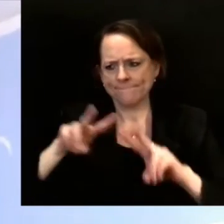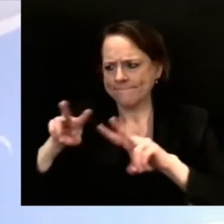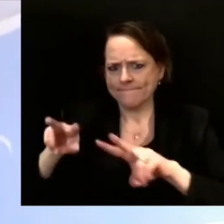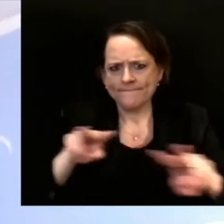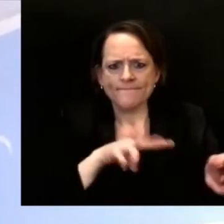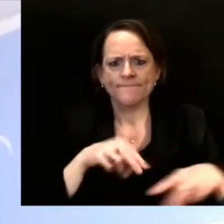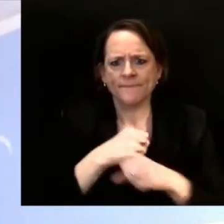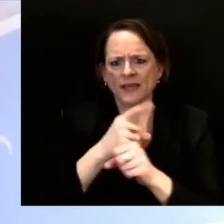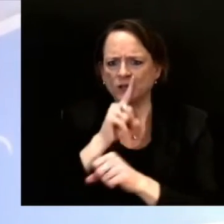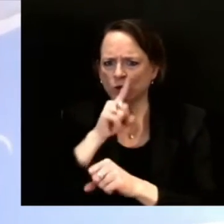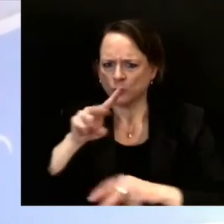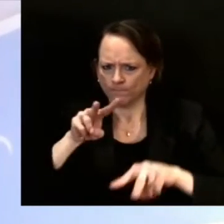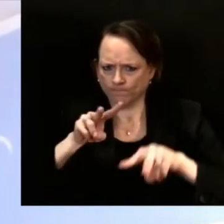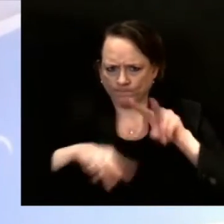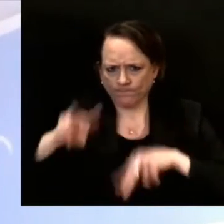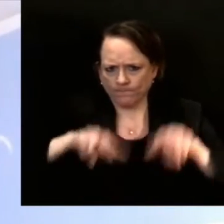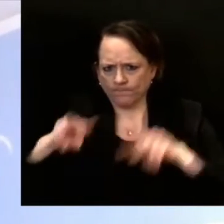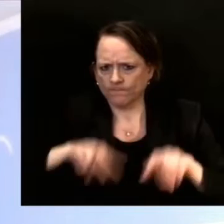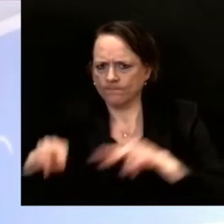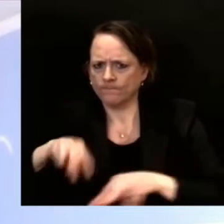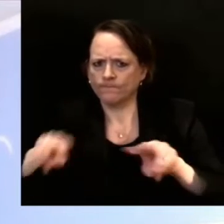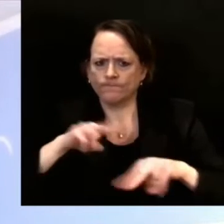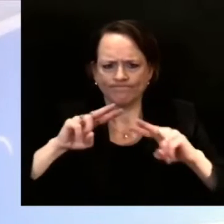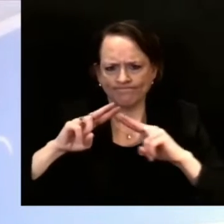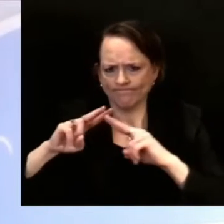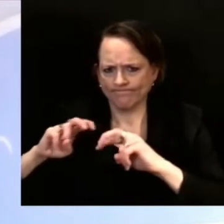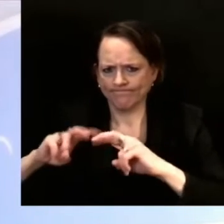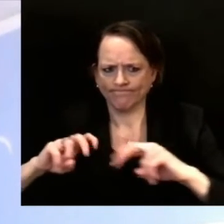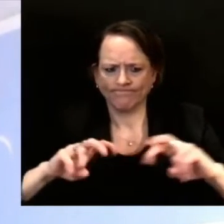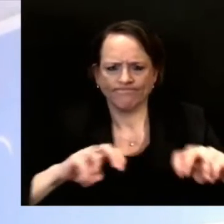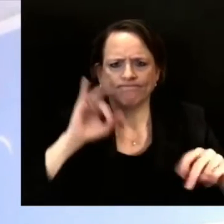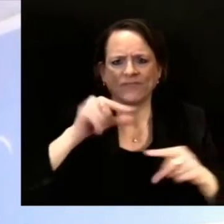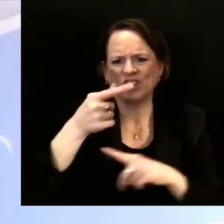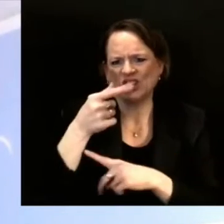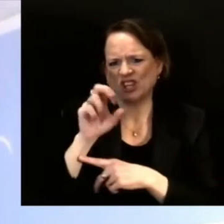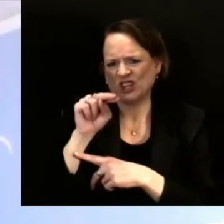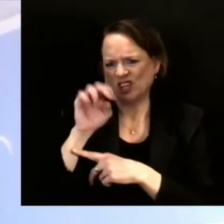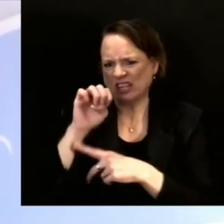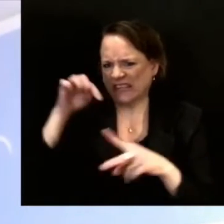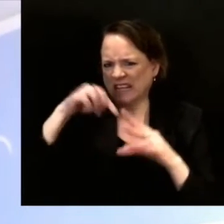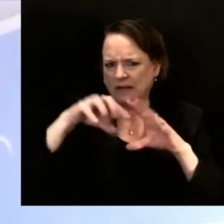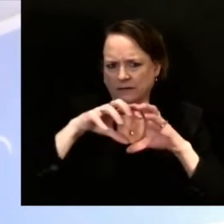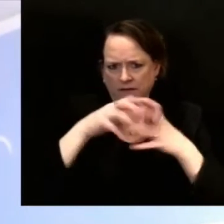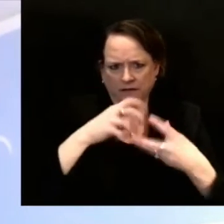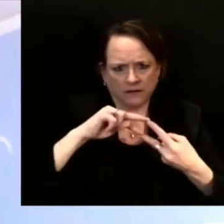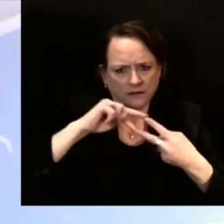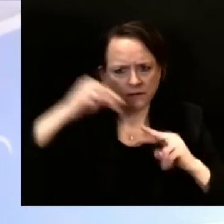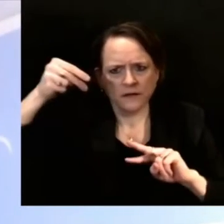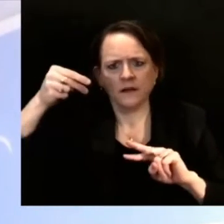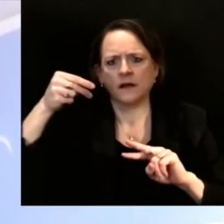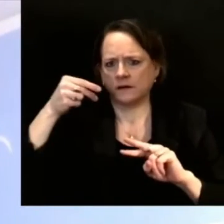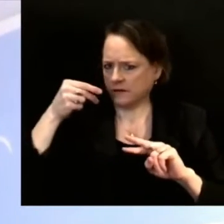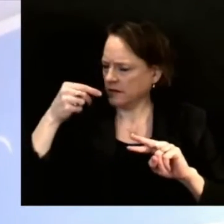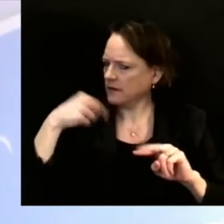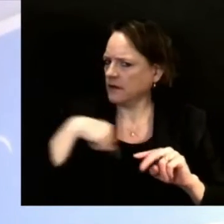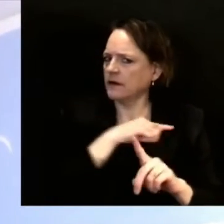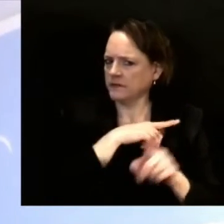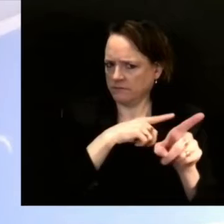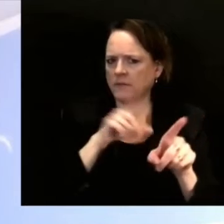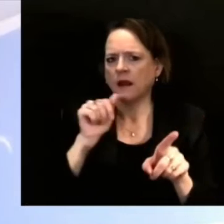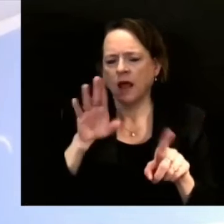And these sequences are then compared to known sequences. And that's how this type of information is gleaned.